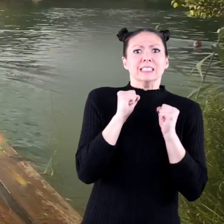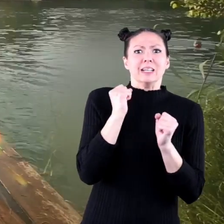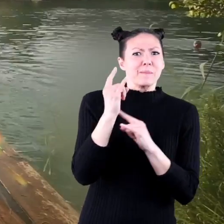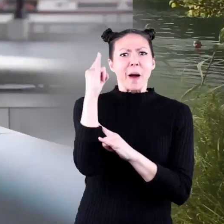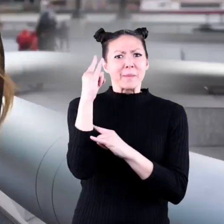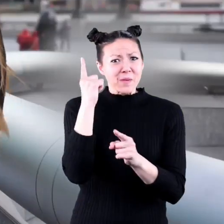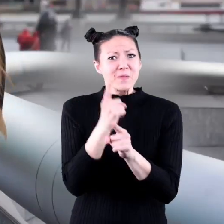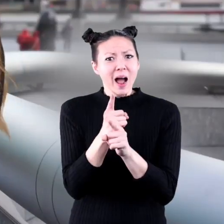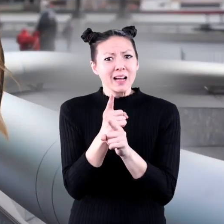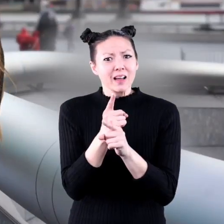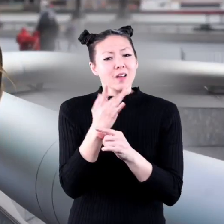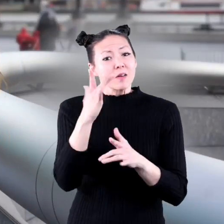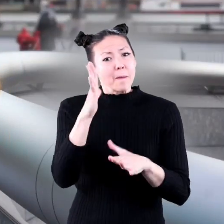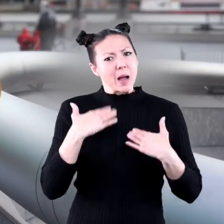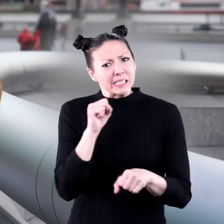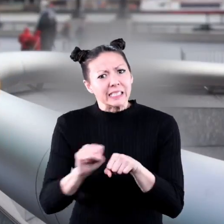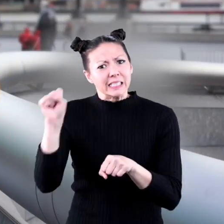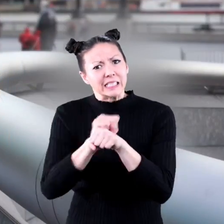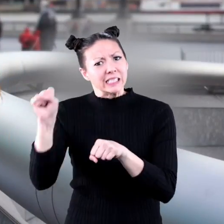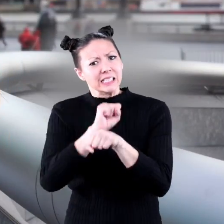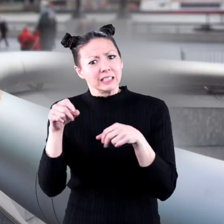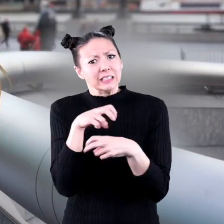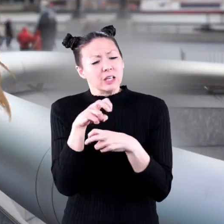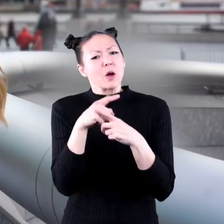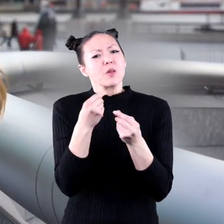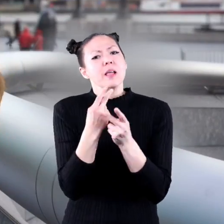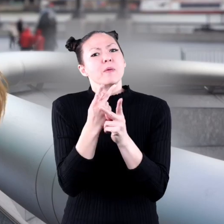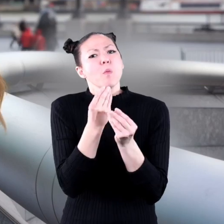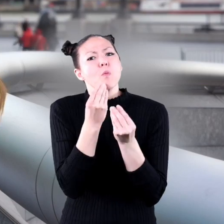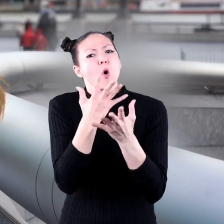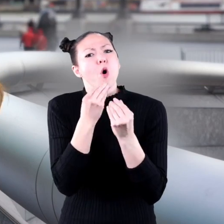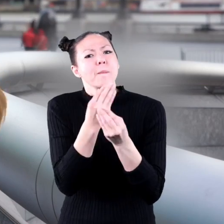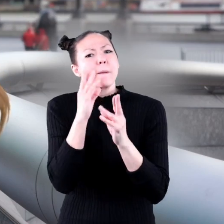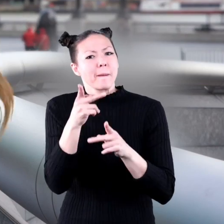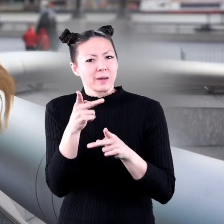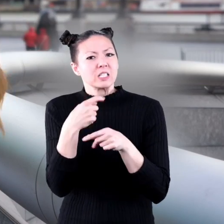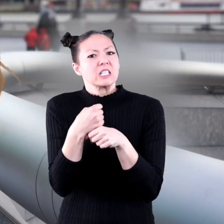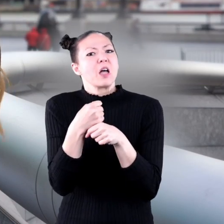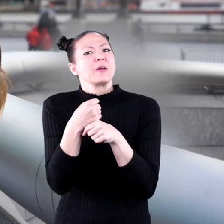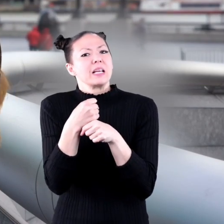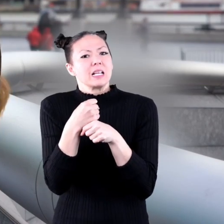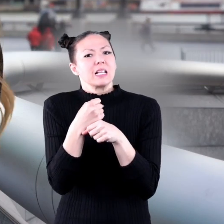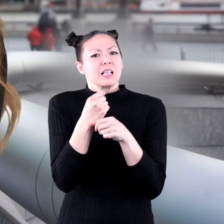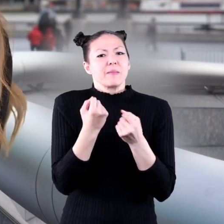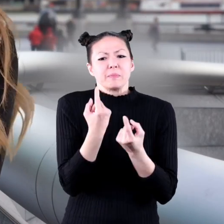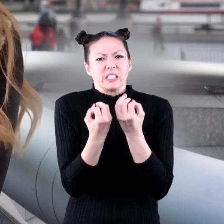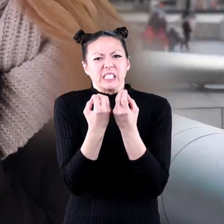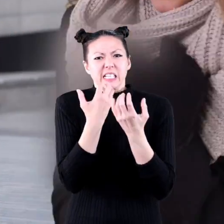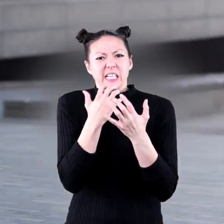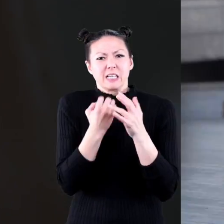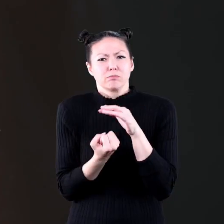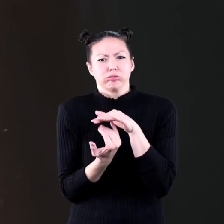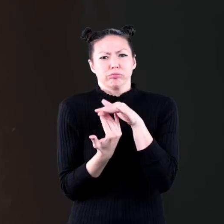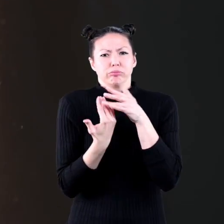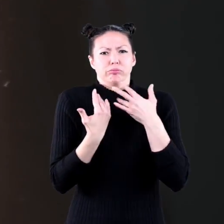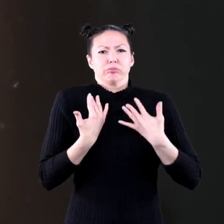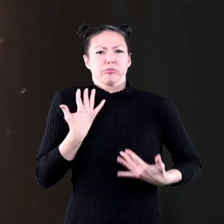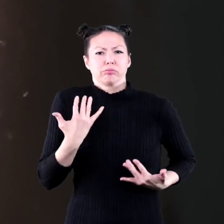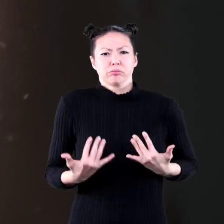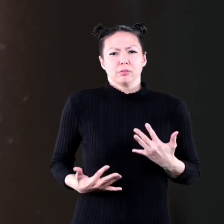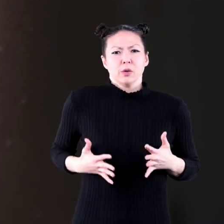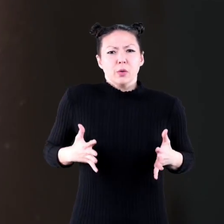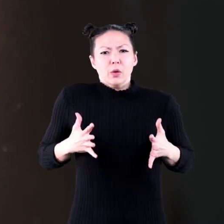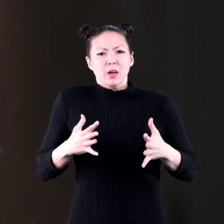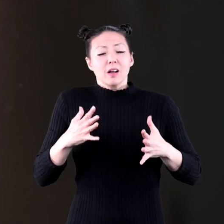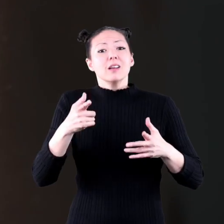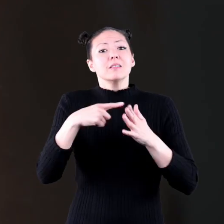your body is trying to warm you up and shivering generates little bursts of heat your body also